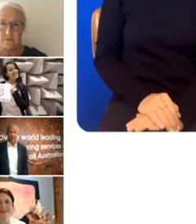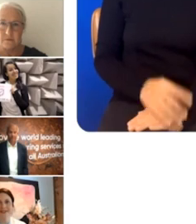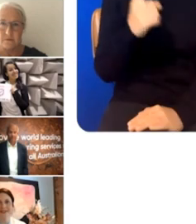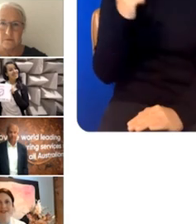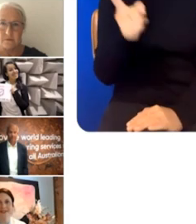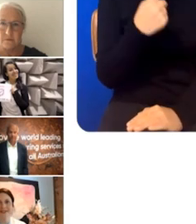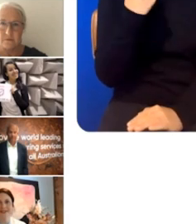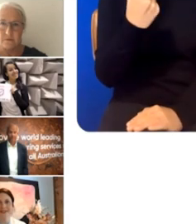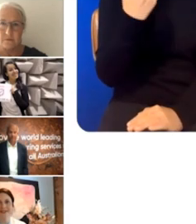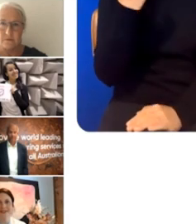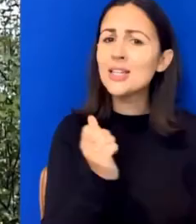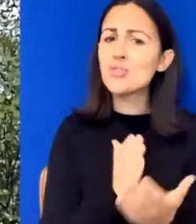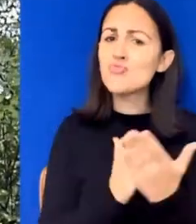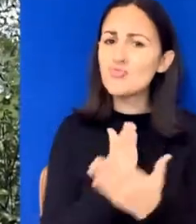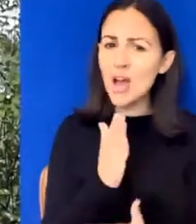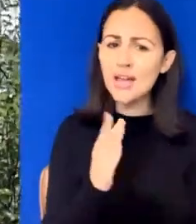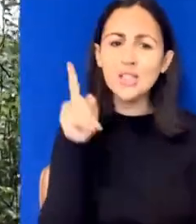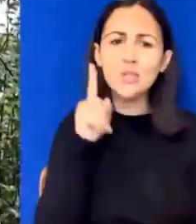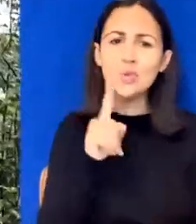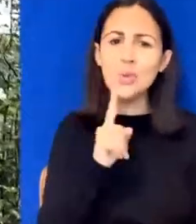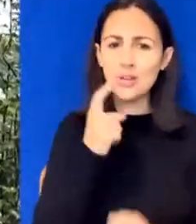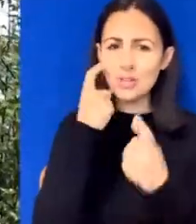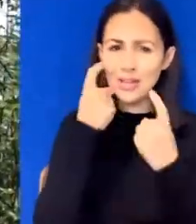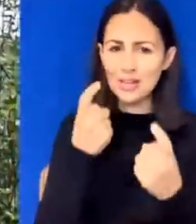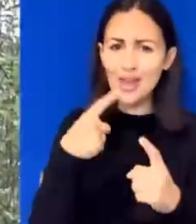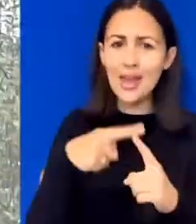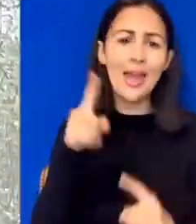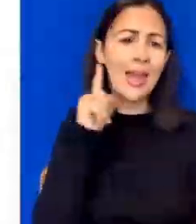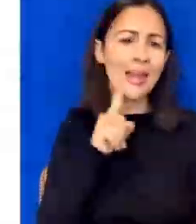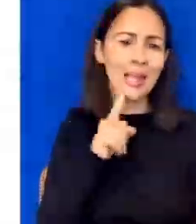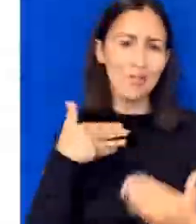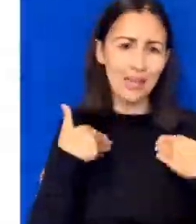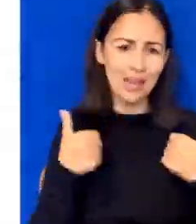the very best hearing healthcare at every stage of life.